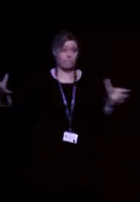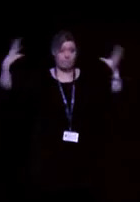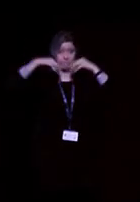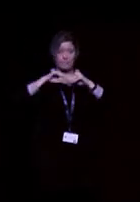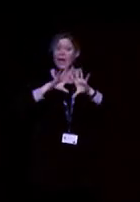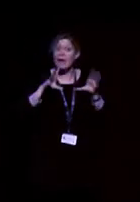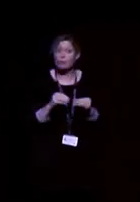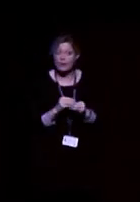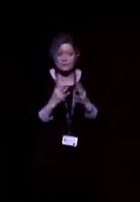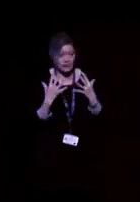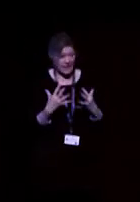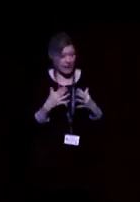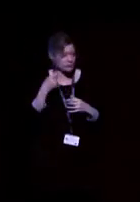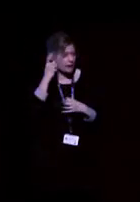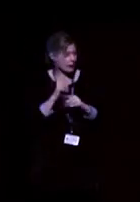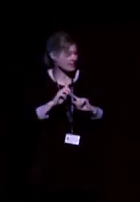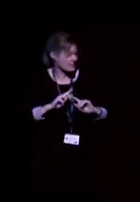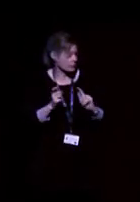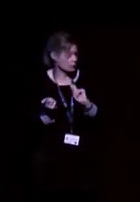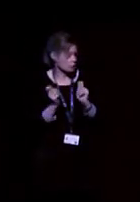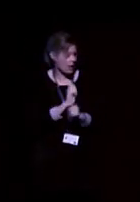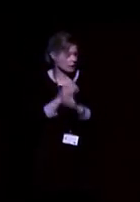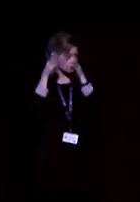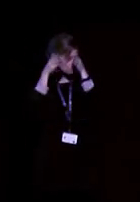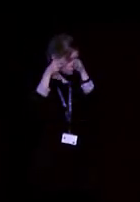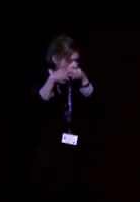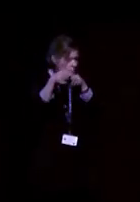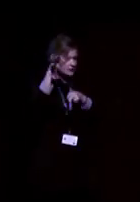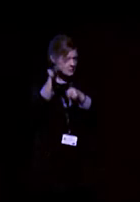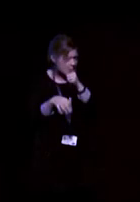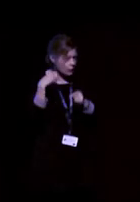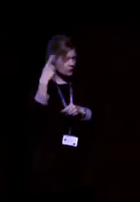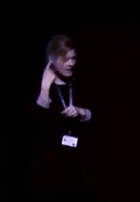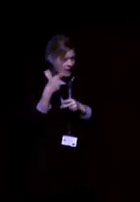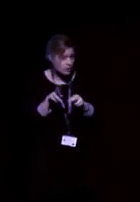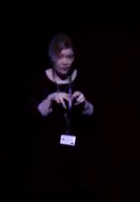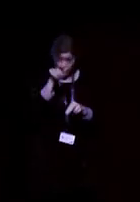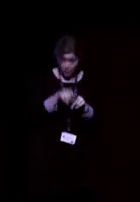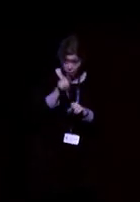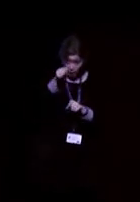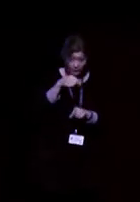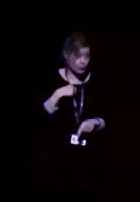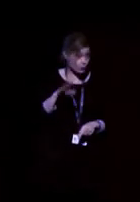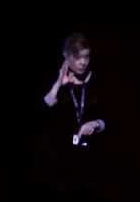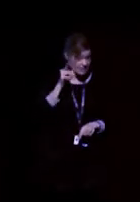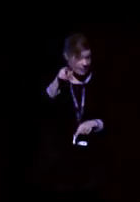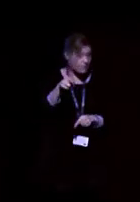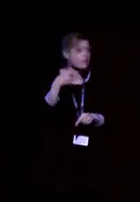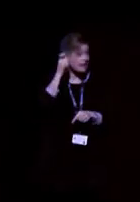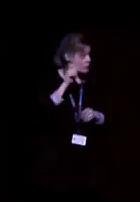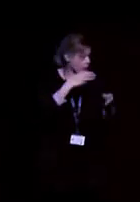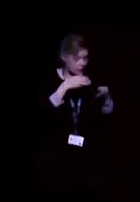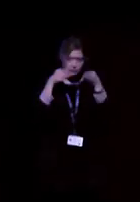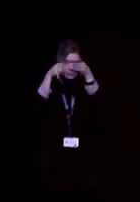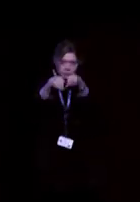But nowadays, hearing aids have been developed to focus on, so if you want to hear that person over there, the hearing aids will zoom in on that